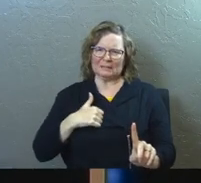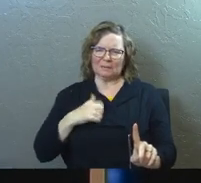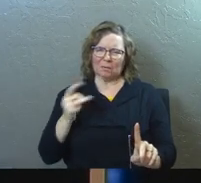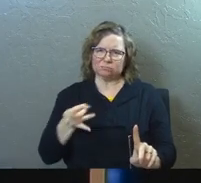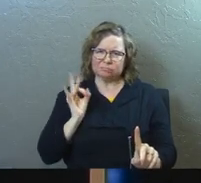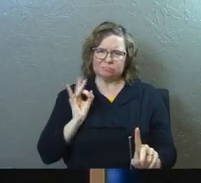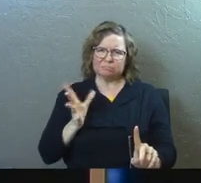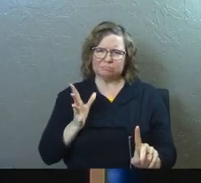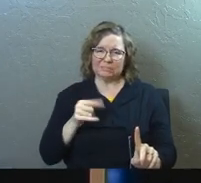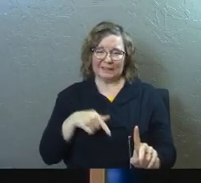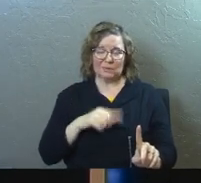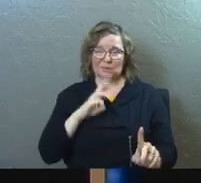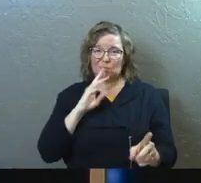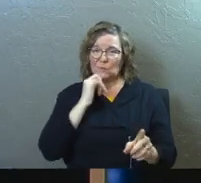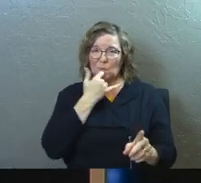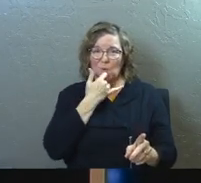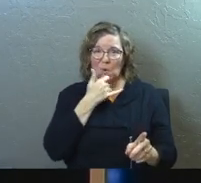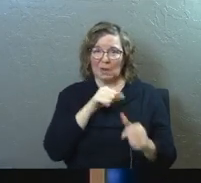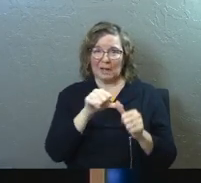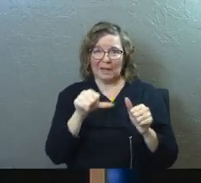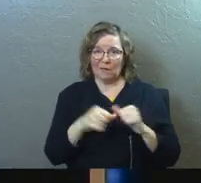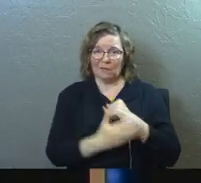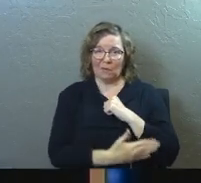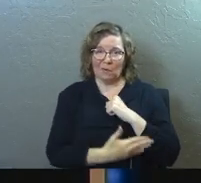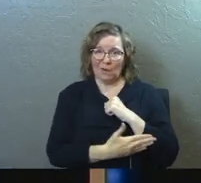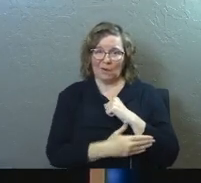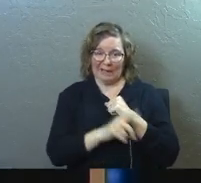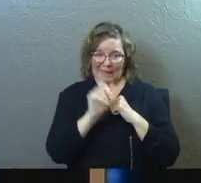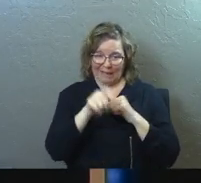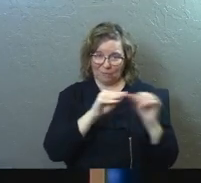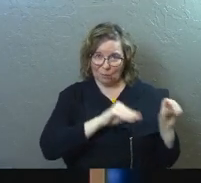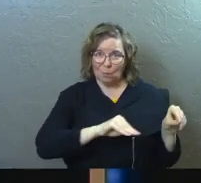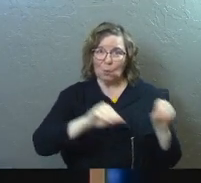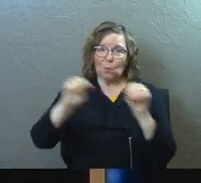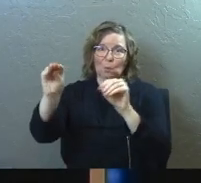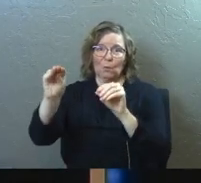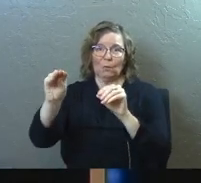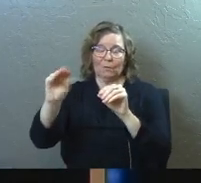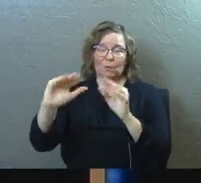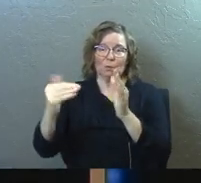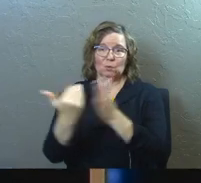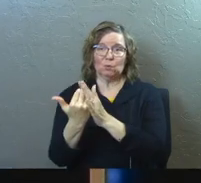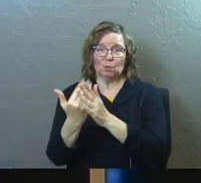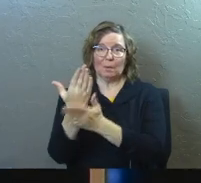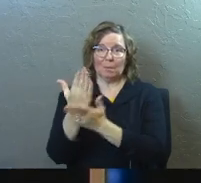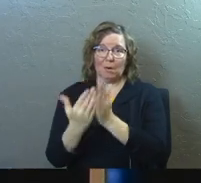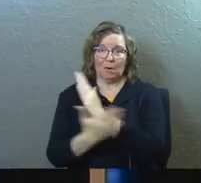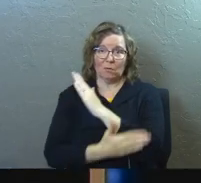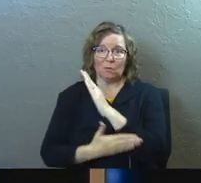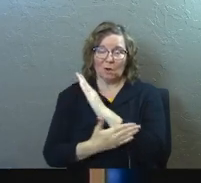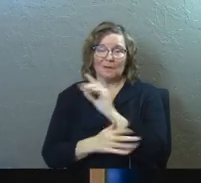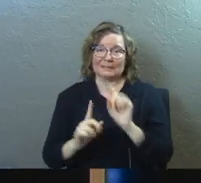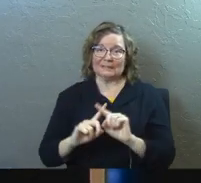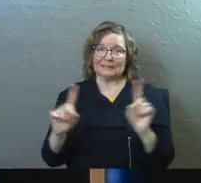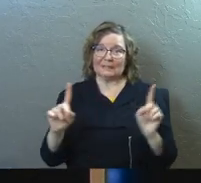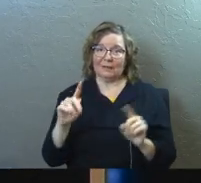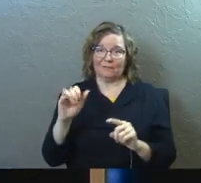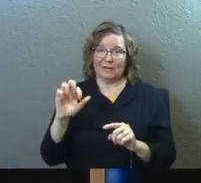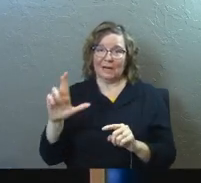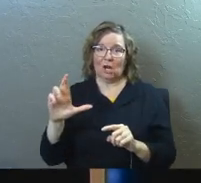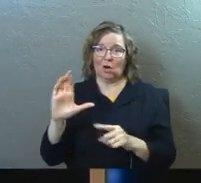You're living in the wrong climate right now. And you're going to have to move them immediately to a different climate.